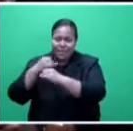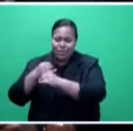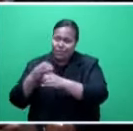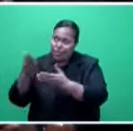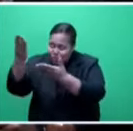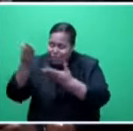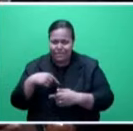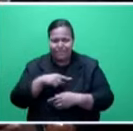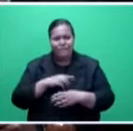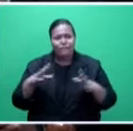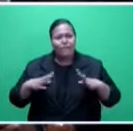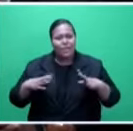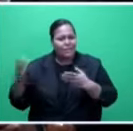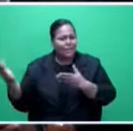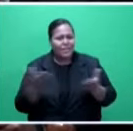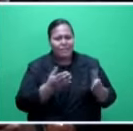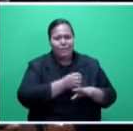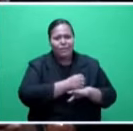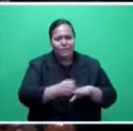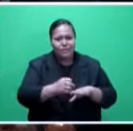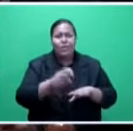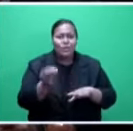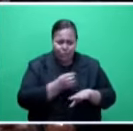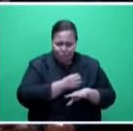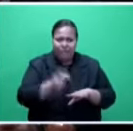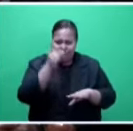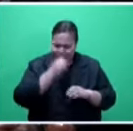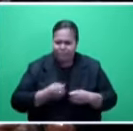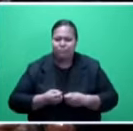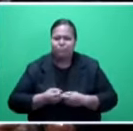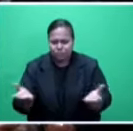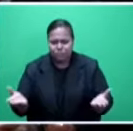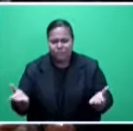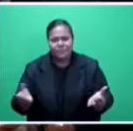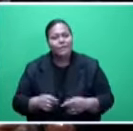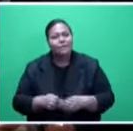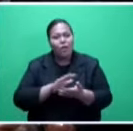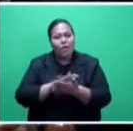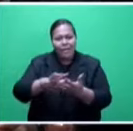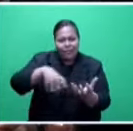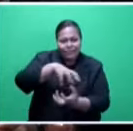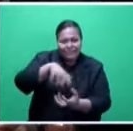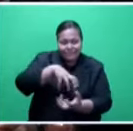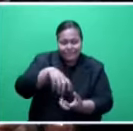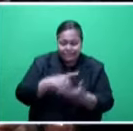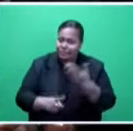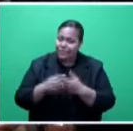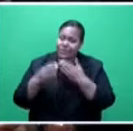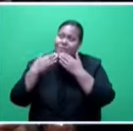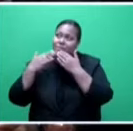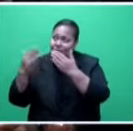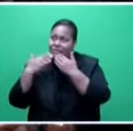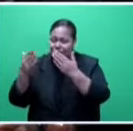other relief supplies to government in order that government can deliver relief supplies in the wake of Tropical Cyclone Herald, thank you from the